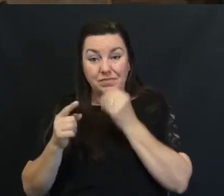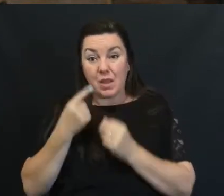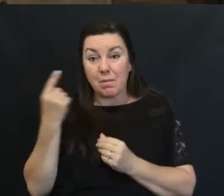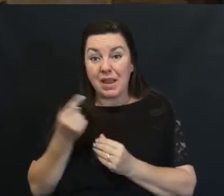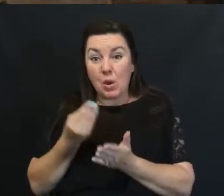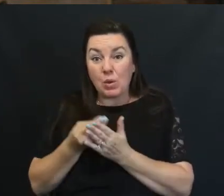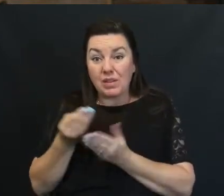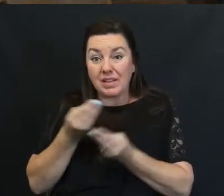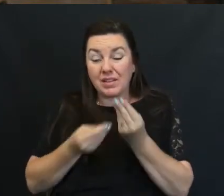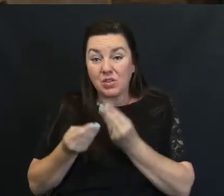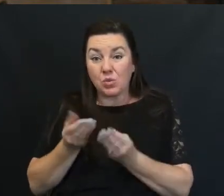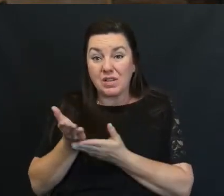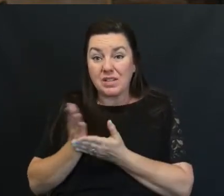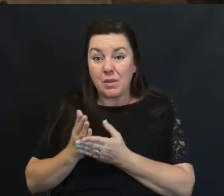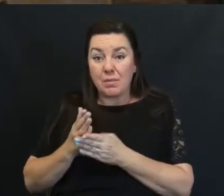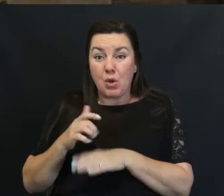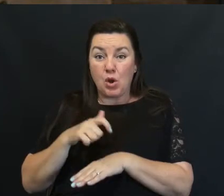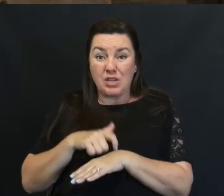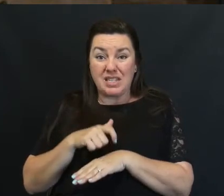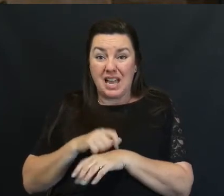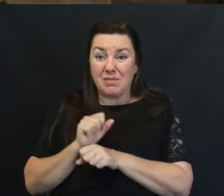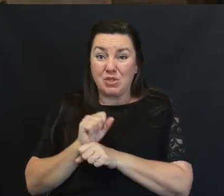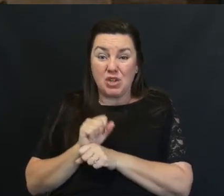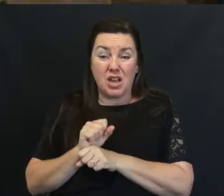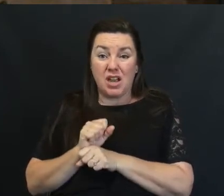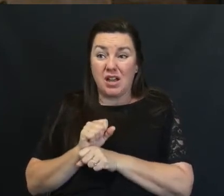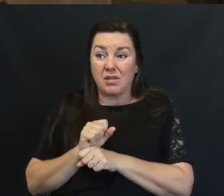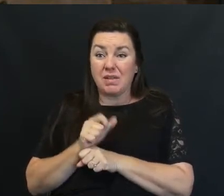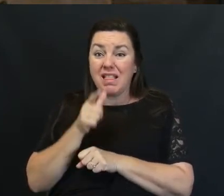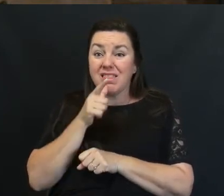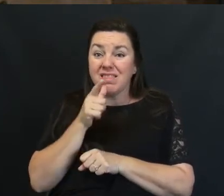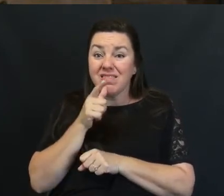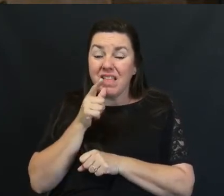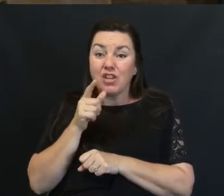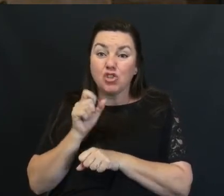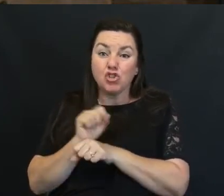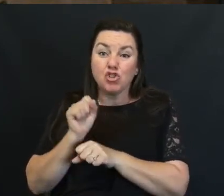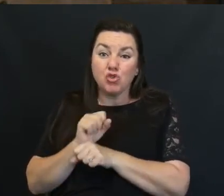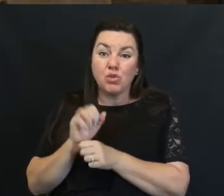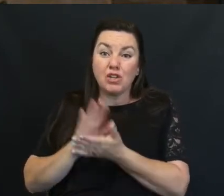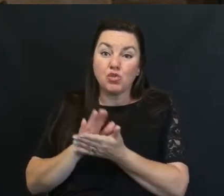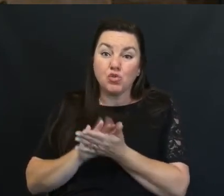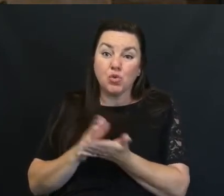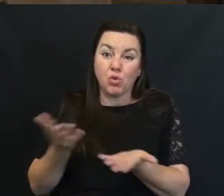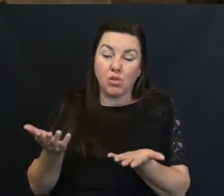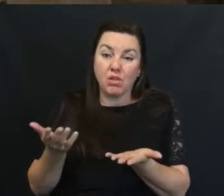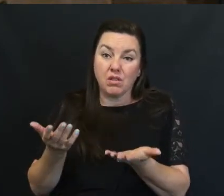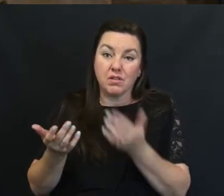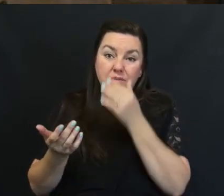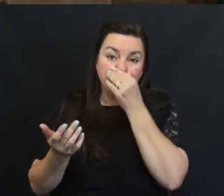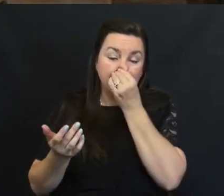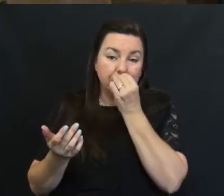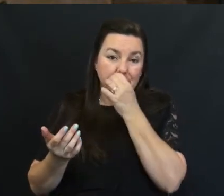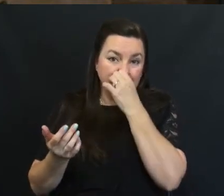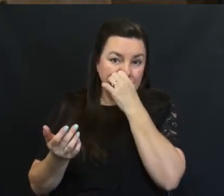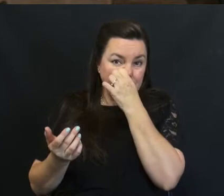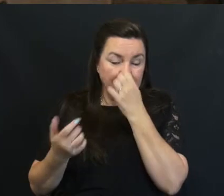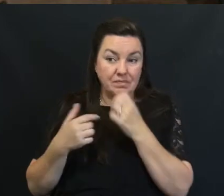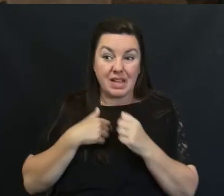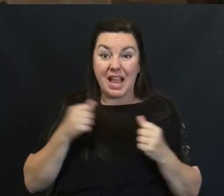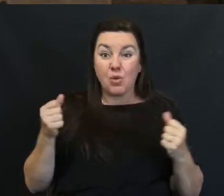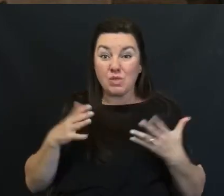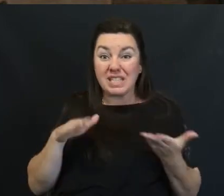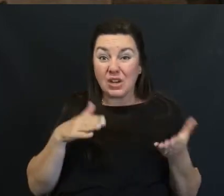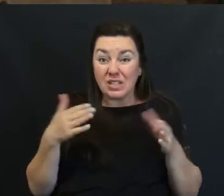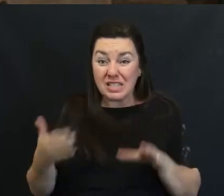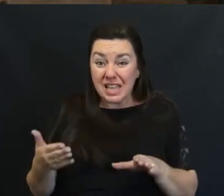From a part time Little part time Lunch duty job School job I became Scared to